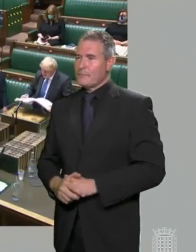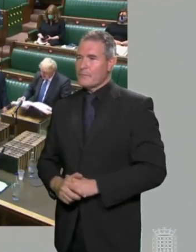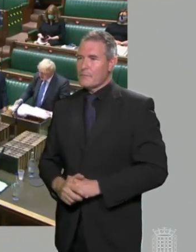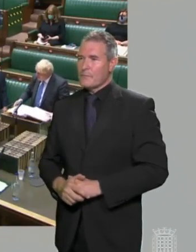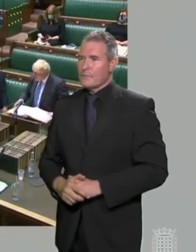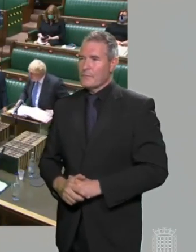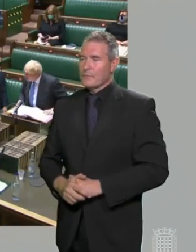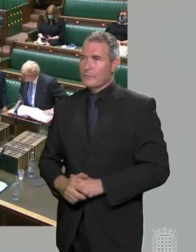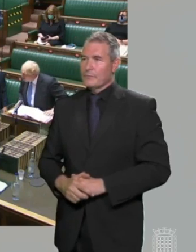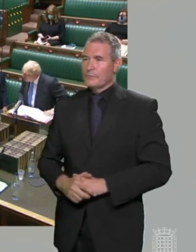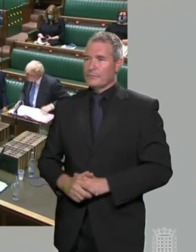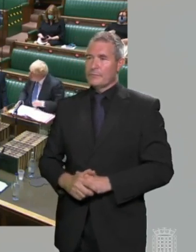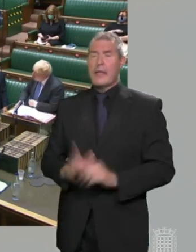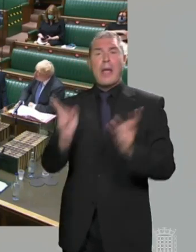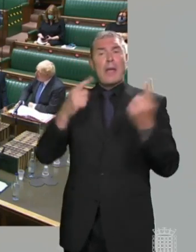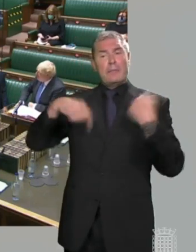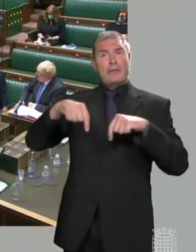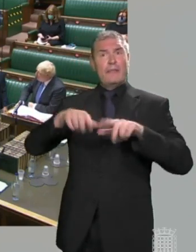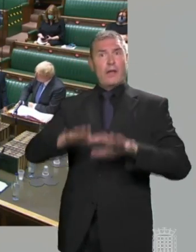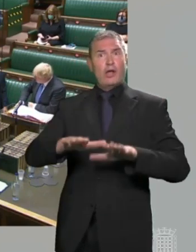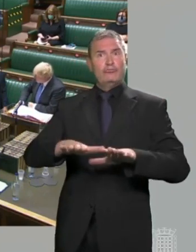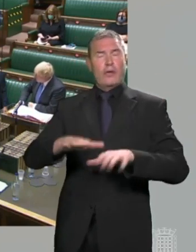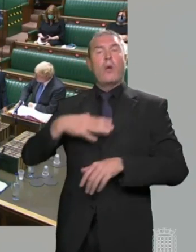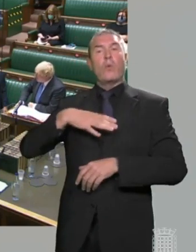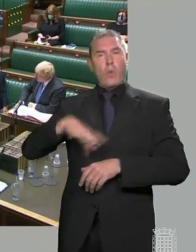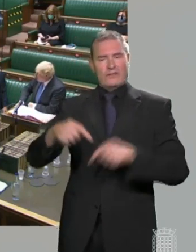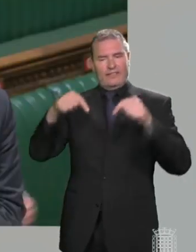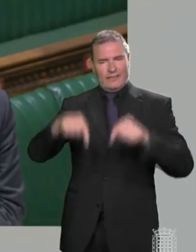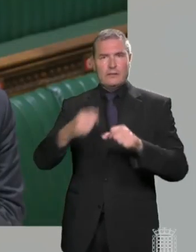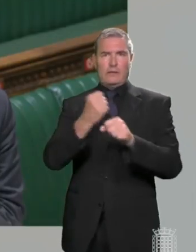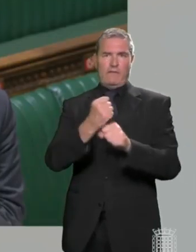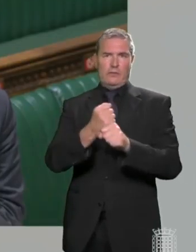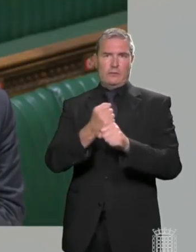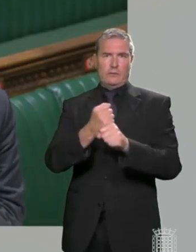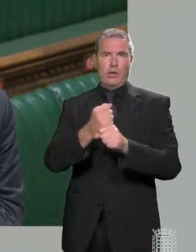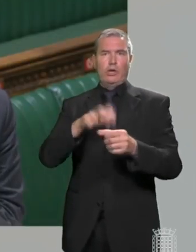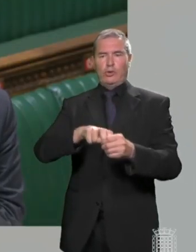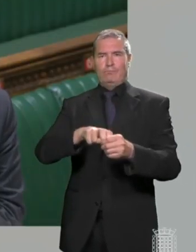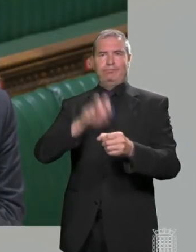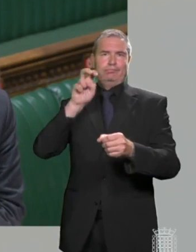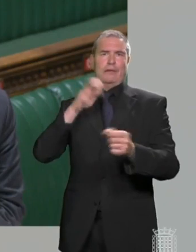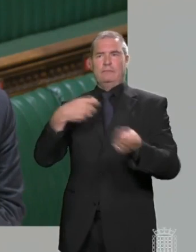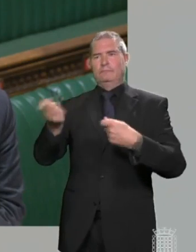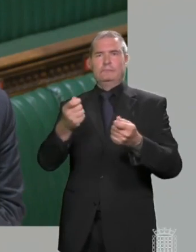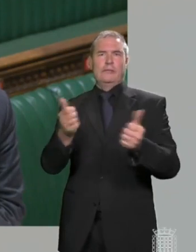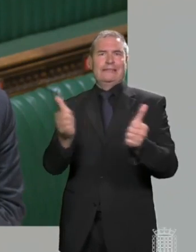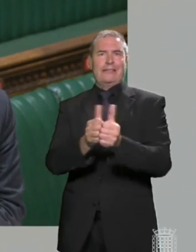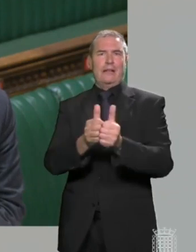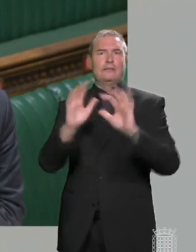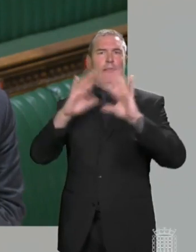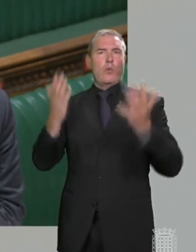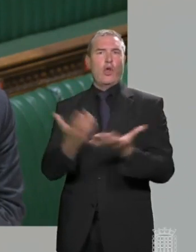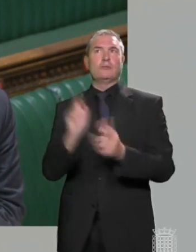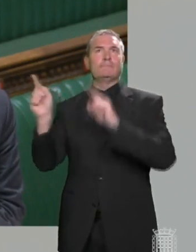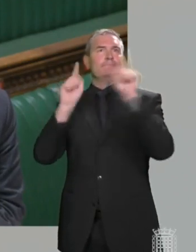Mr Speaker, the people of this country voted for this Government to get on and deliver free trade deals around the world.